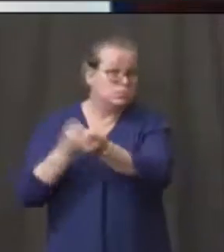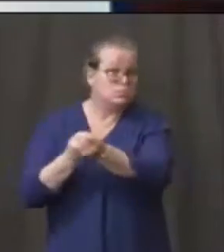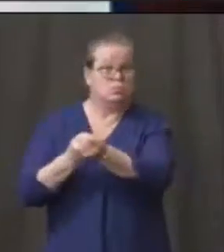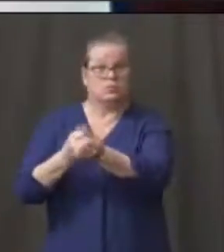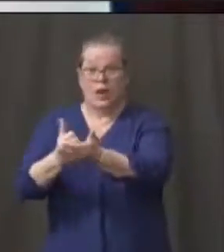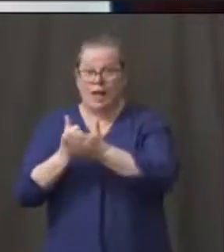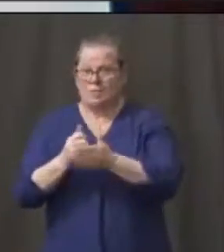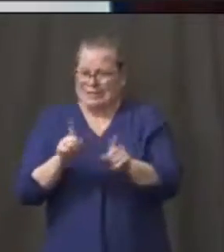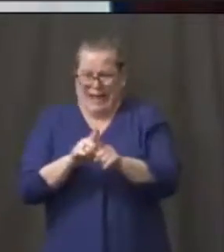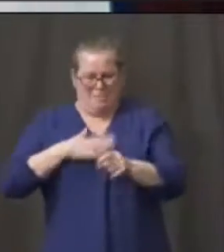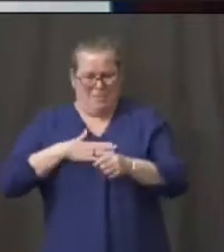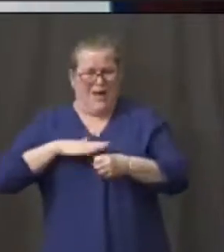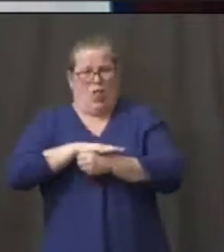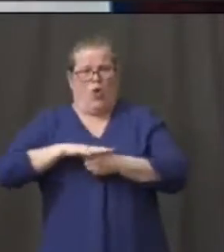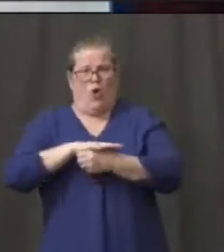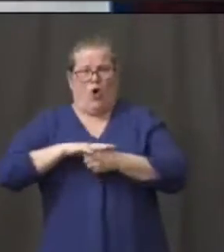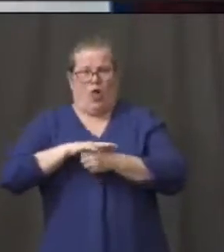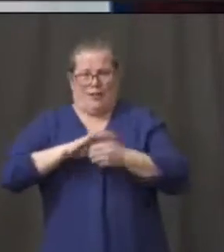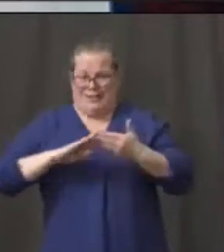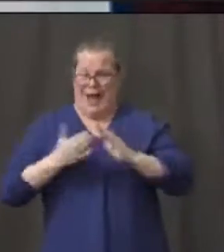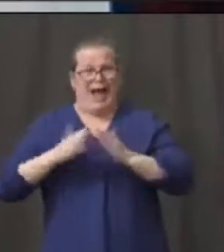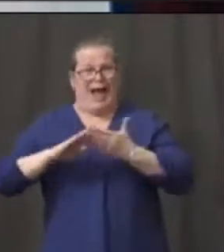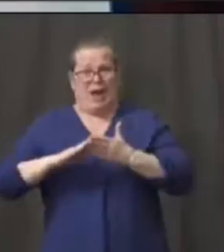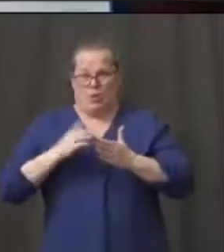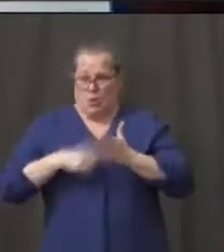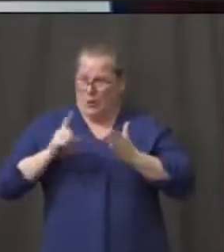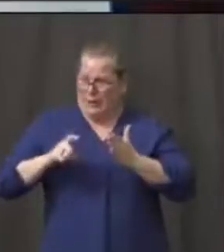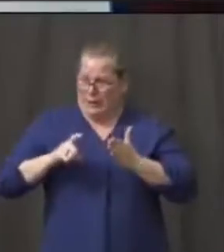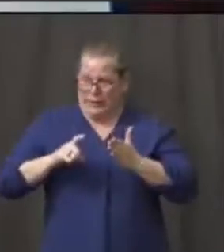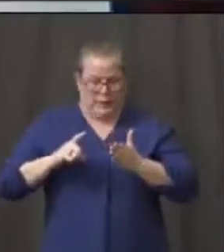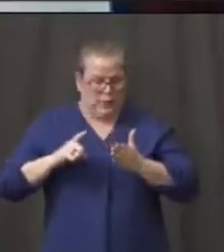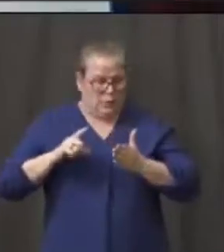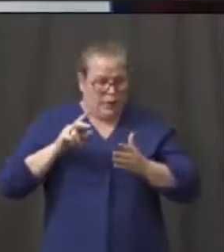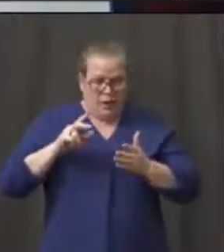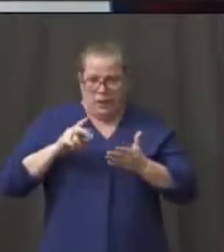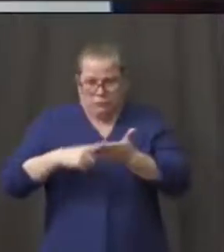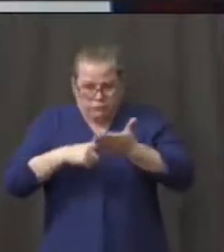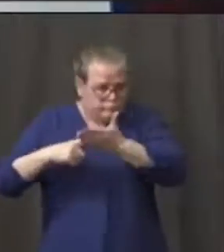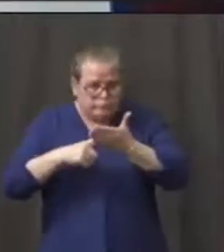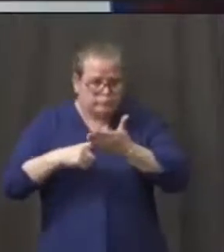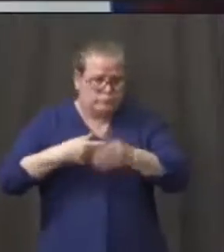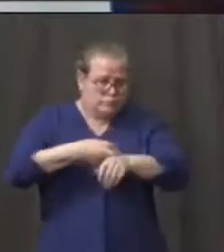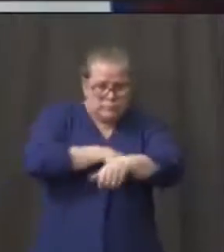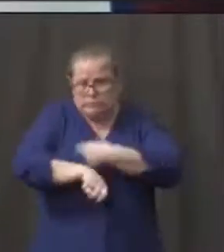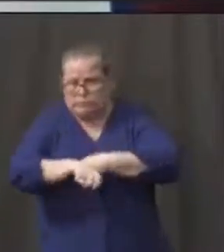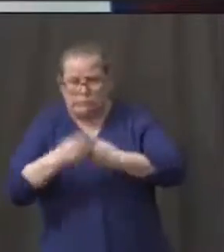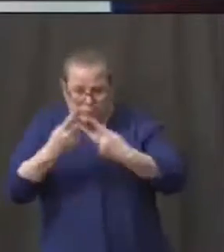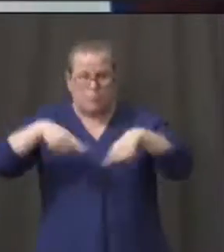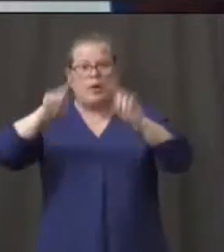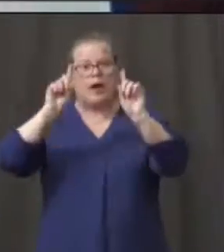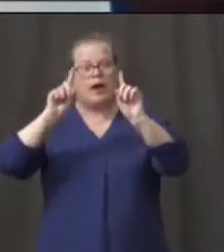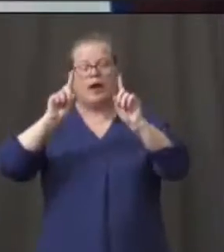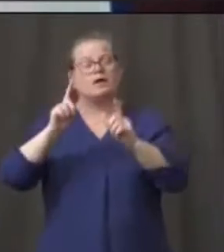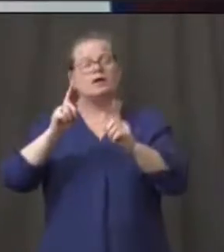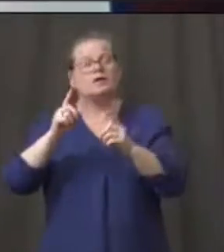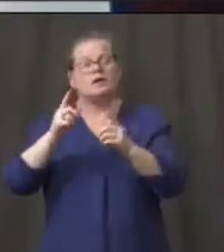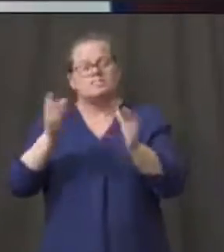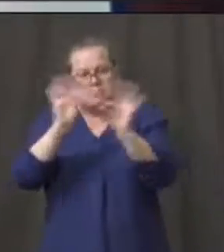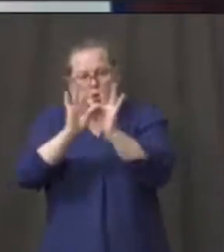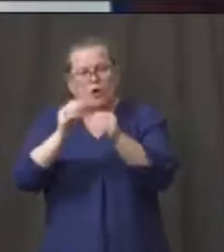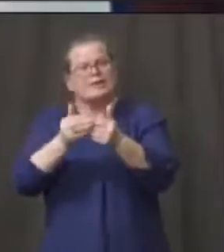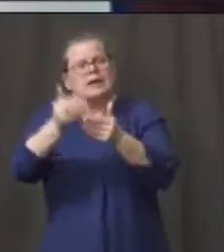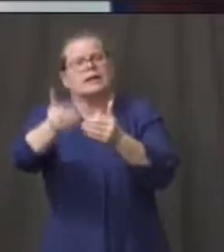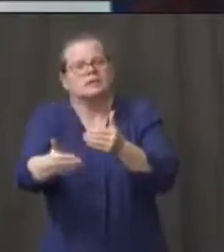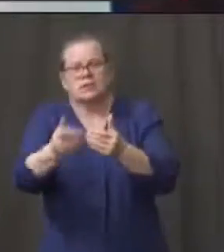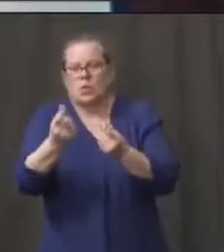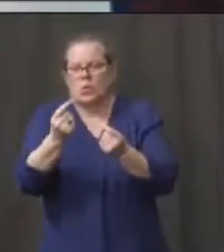done. I would say that the next challenge for us will be, what do we do after this? Where do we go? I mean, I know Harry's probably dealing